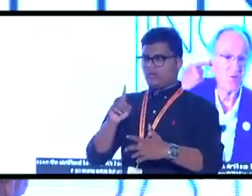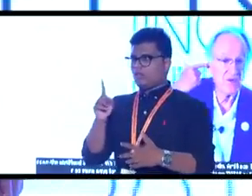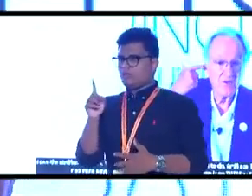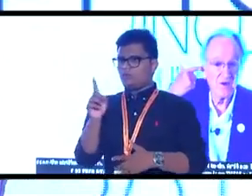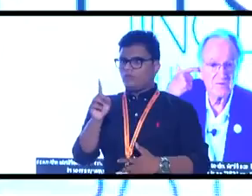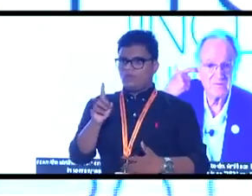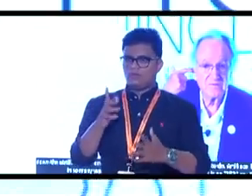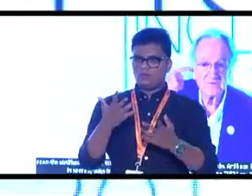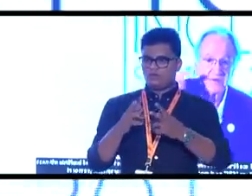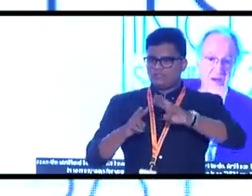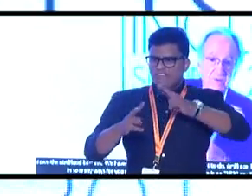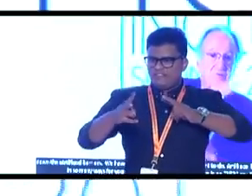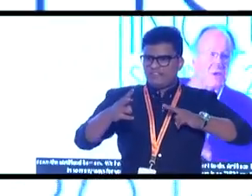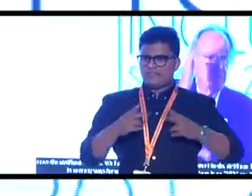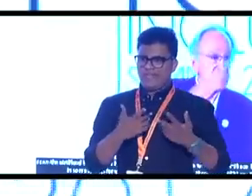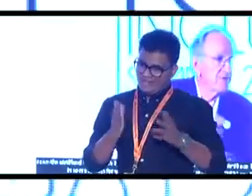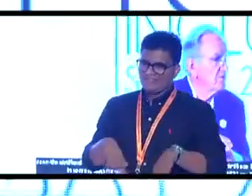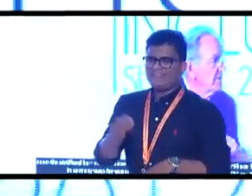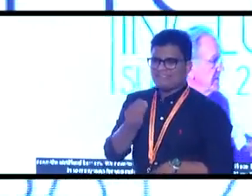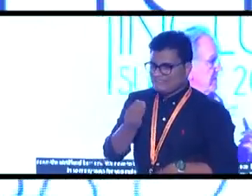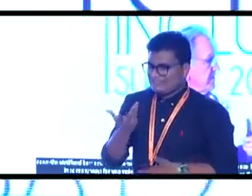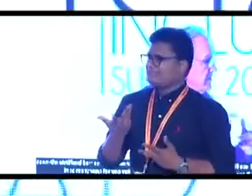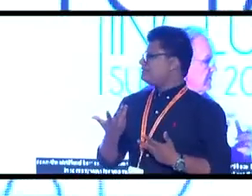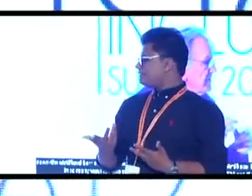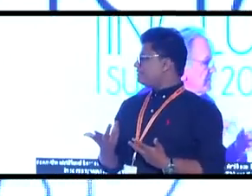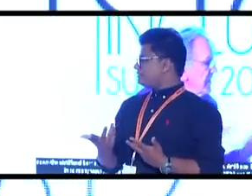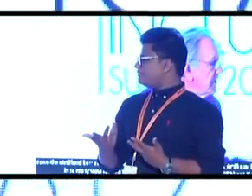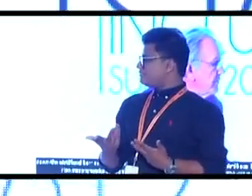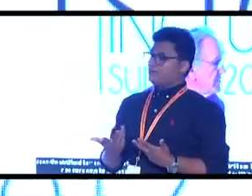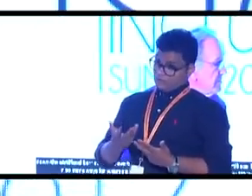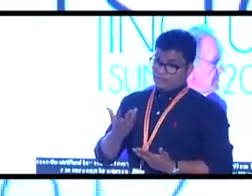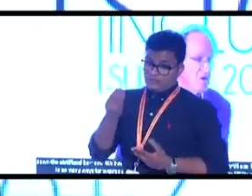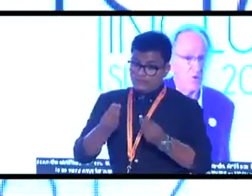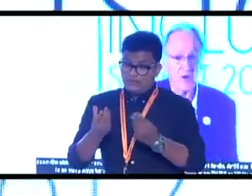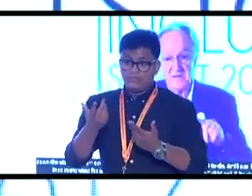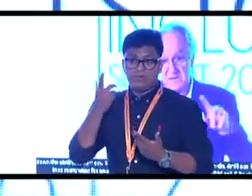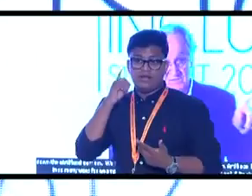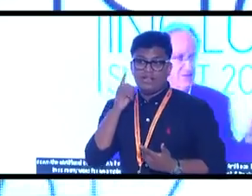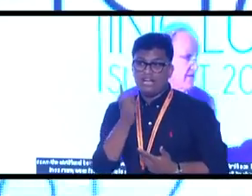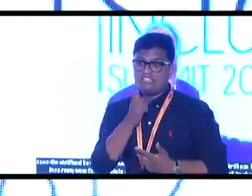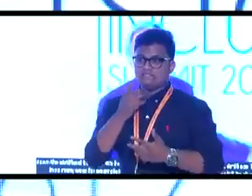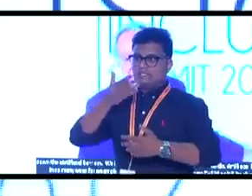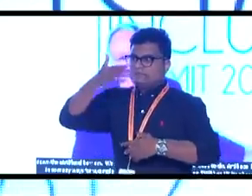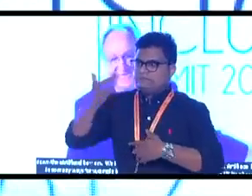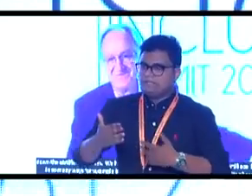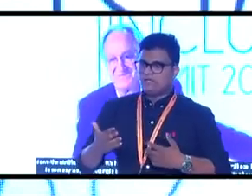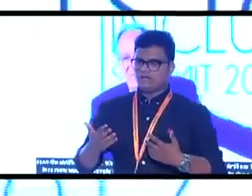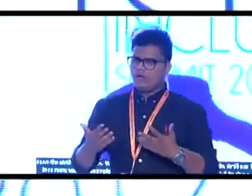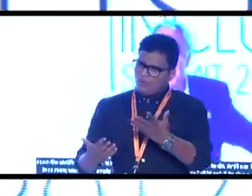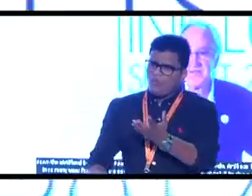can't hear worth a darn. So now I'm a little bit on that spectrum. I need sometimes sign language. Or I need subtitles